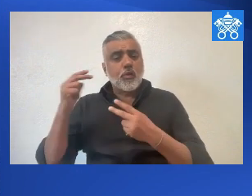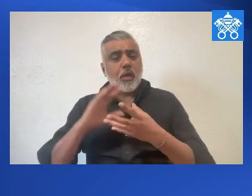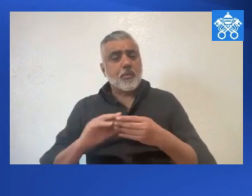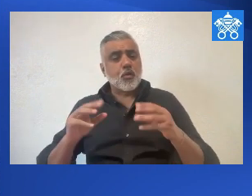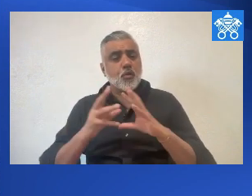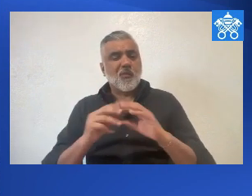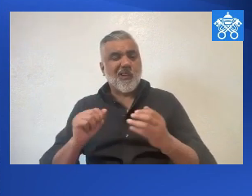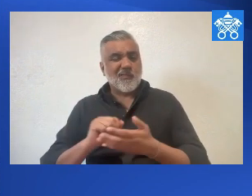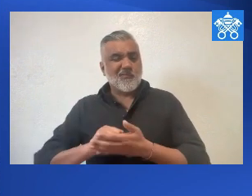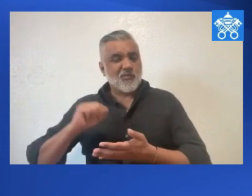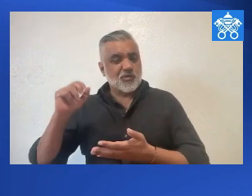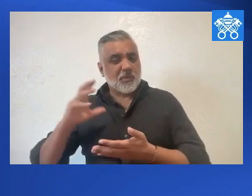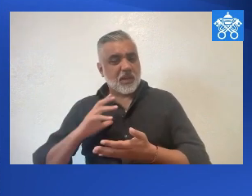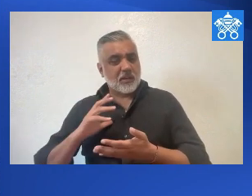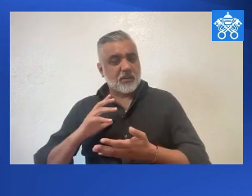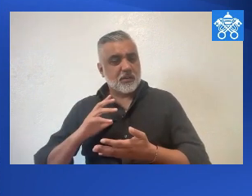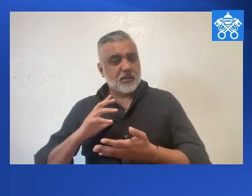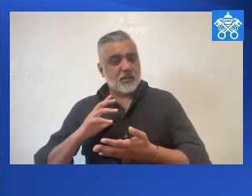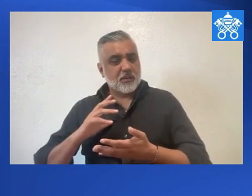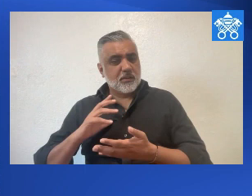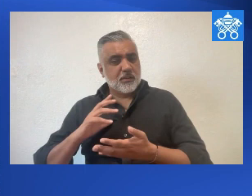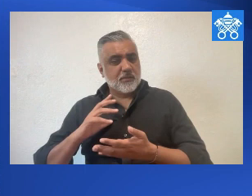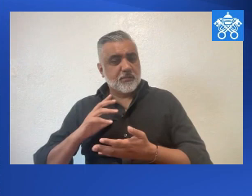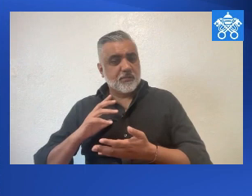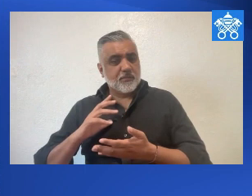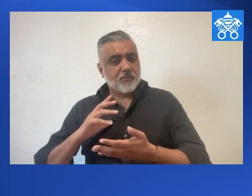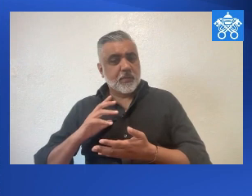when we recall the parable of the rich man